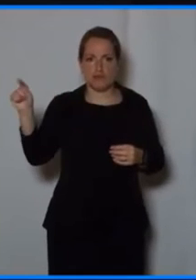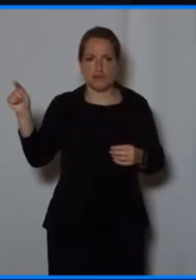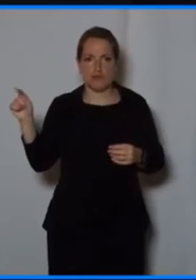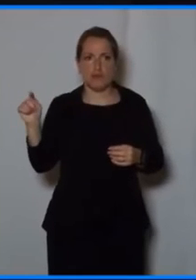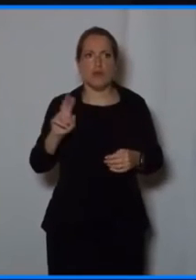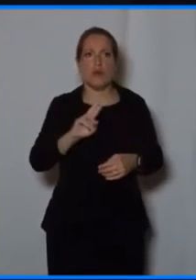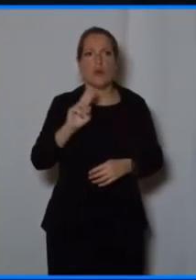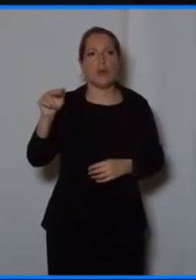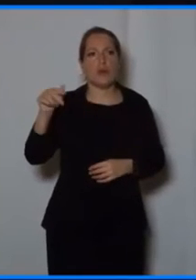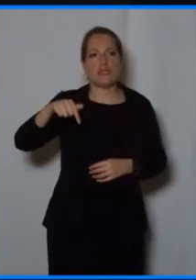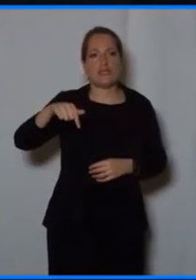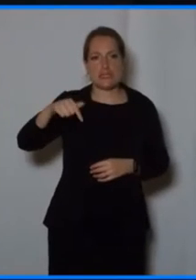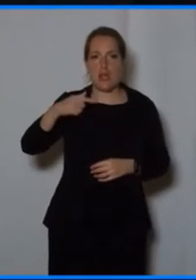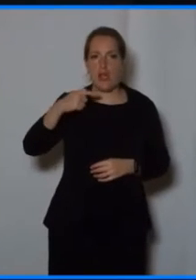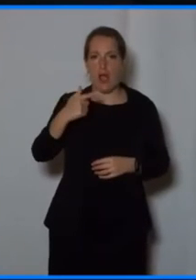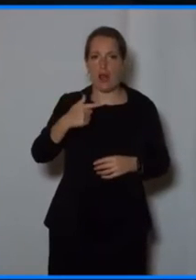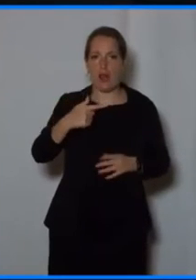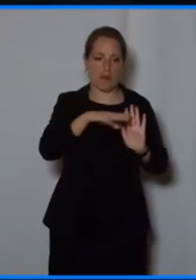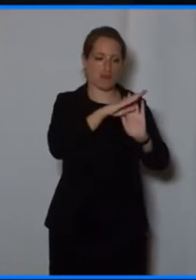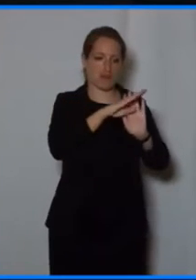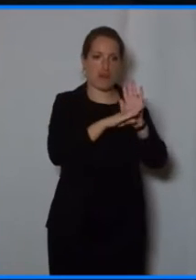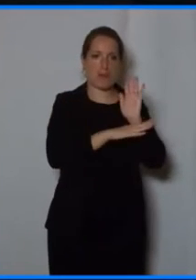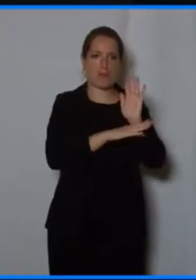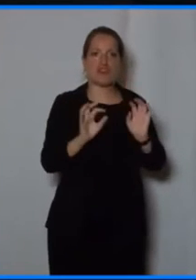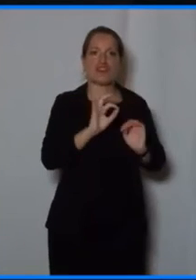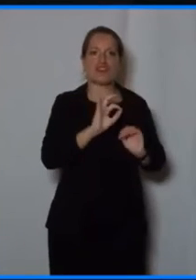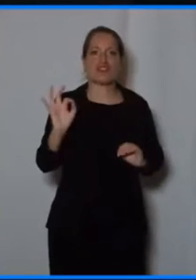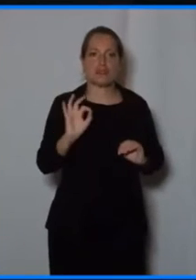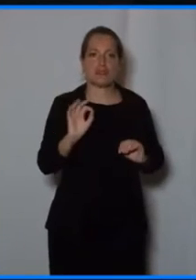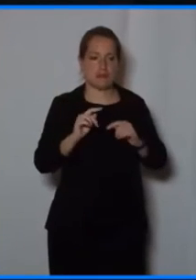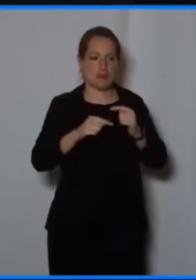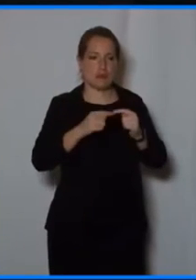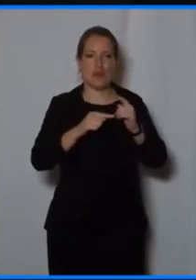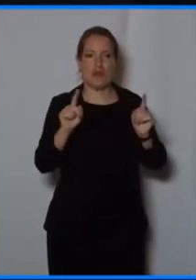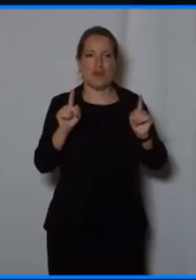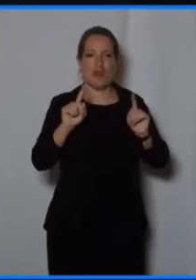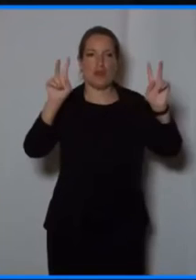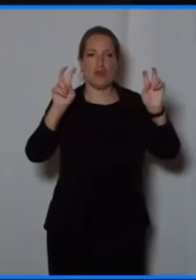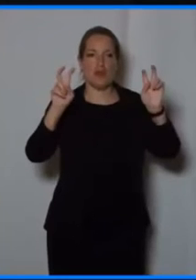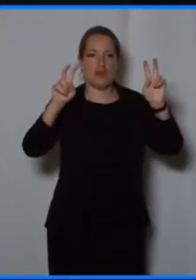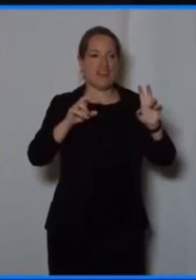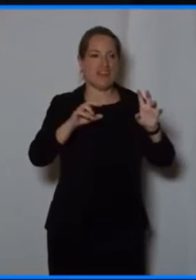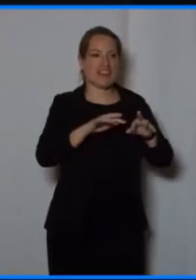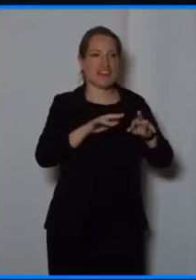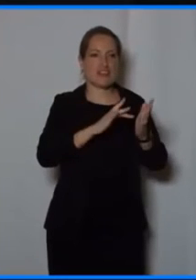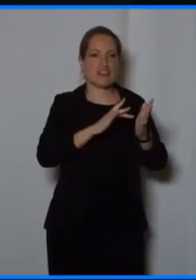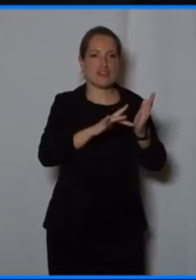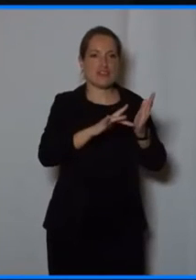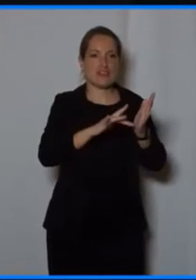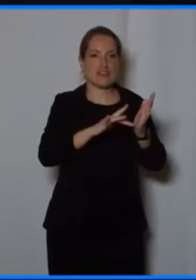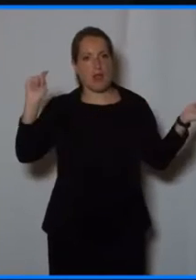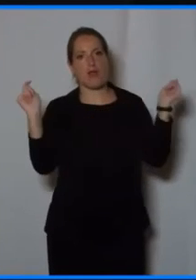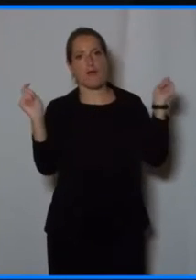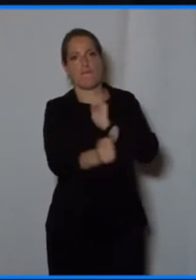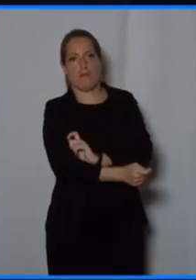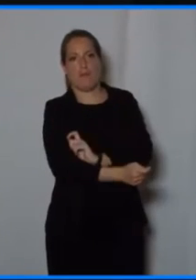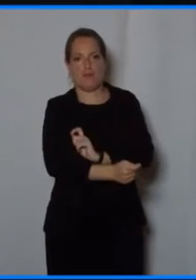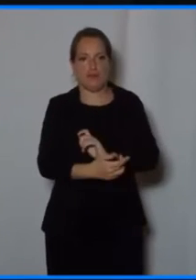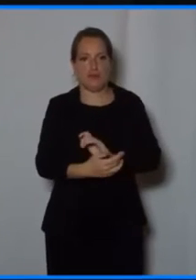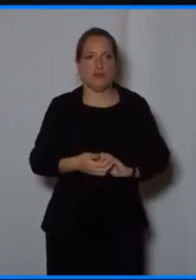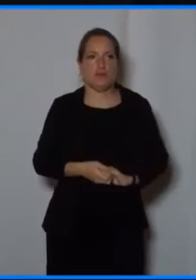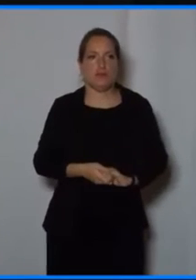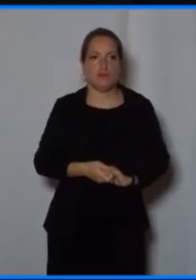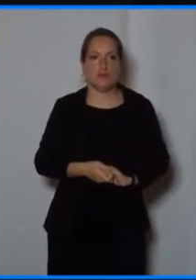digital transformation. And I may be a bit nervous. I may wonder what's going to happen to my job. If I'm part of a